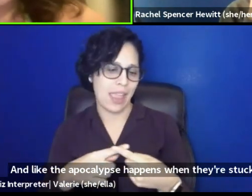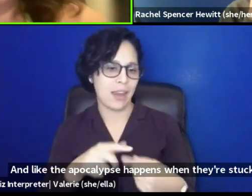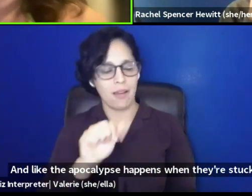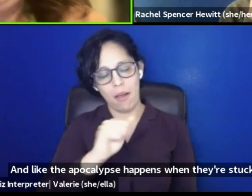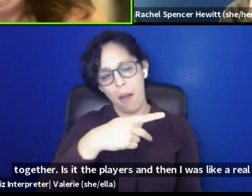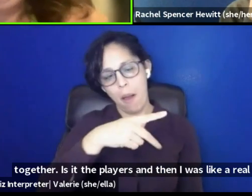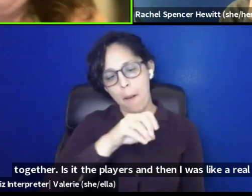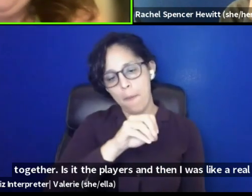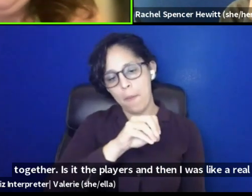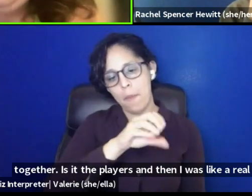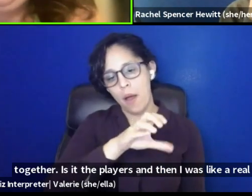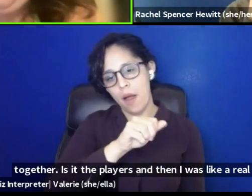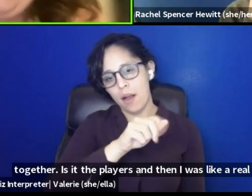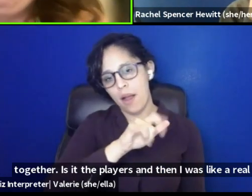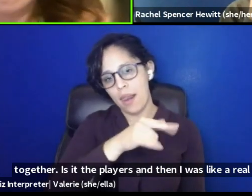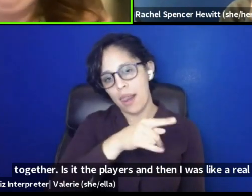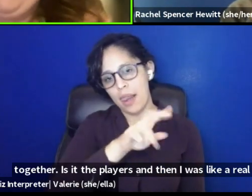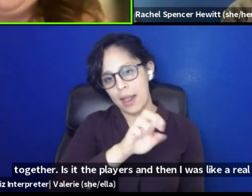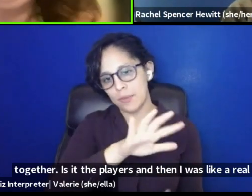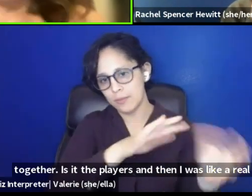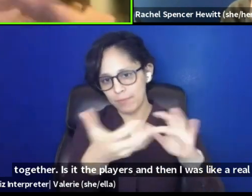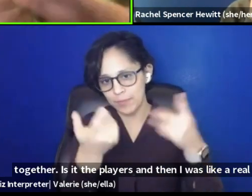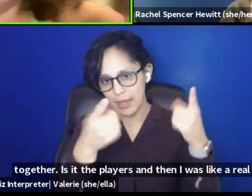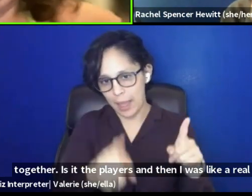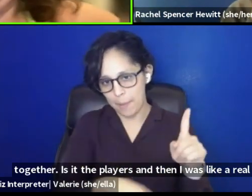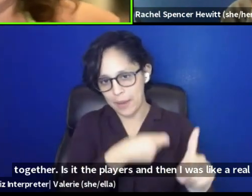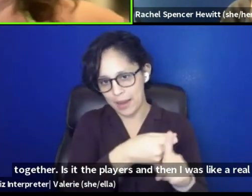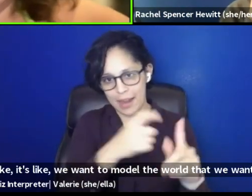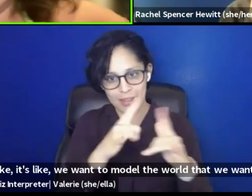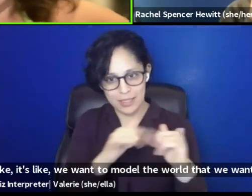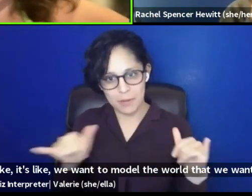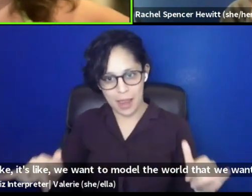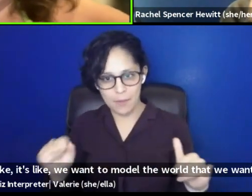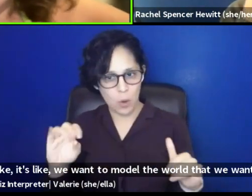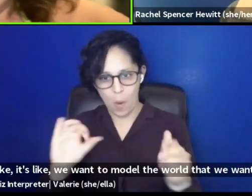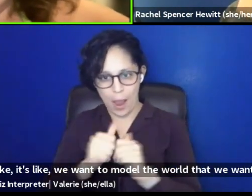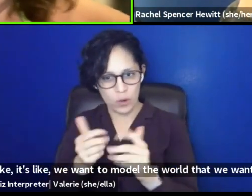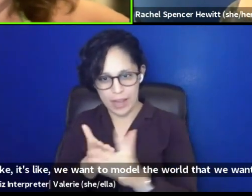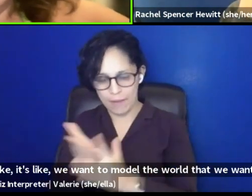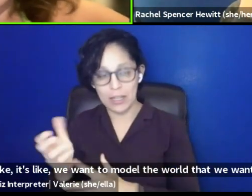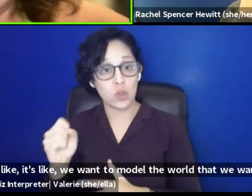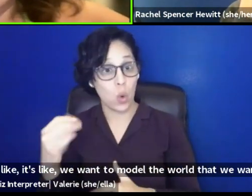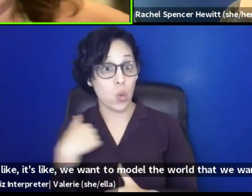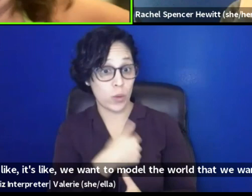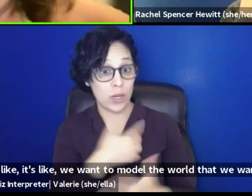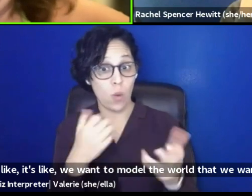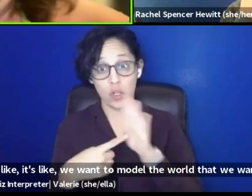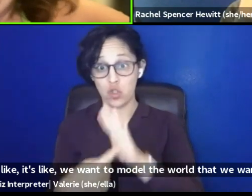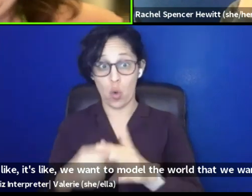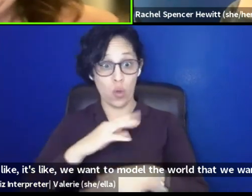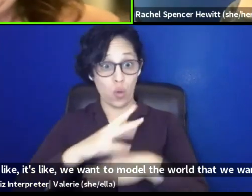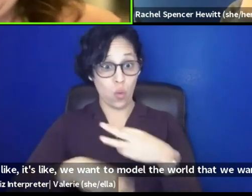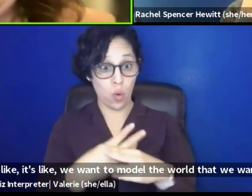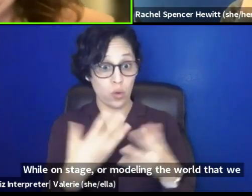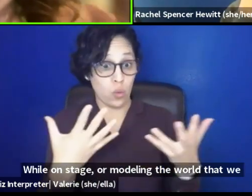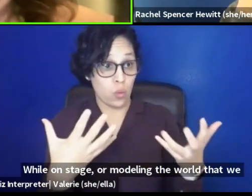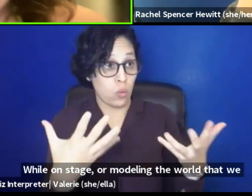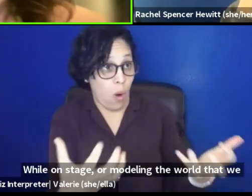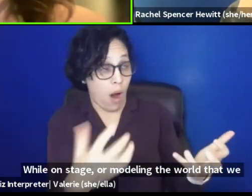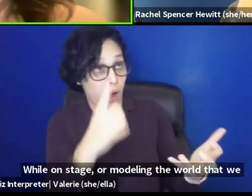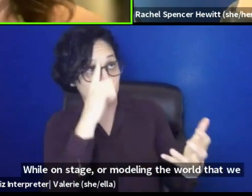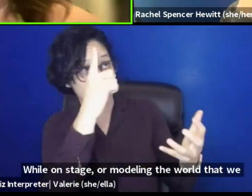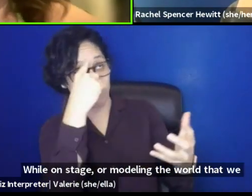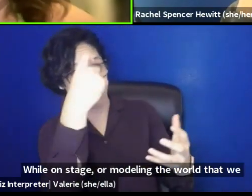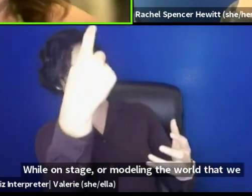want to model the world that we want while on stage we're modeling the world that we fear. It was like, but